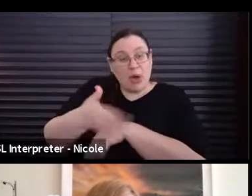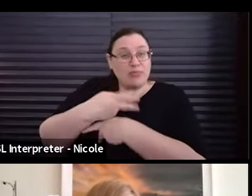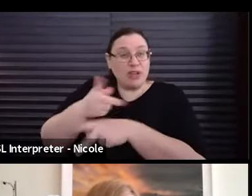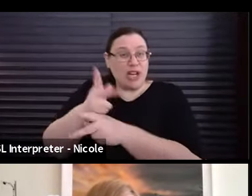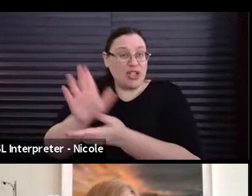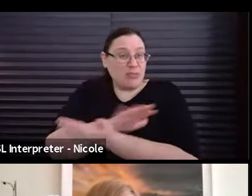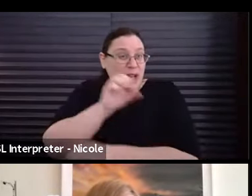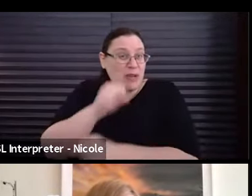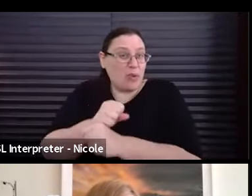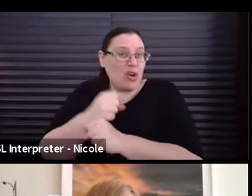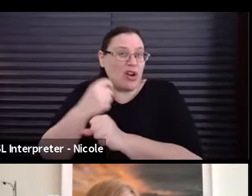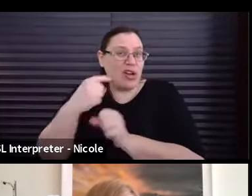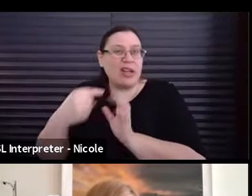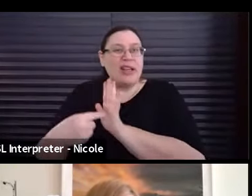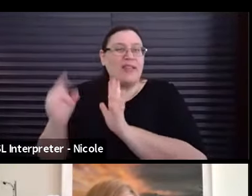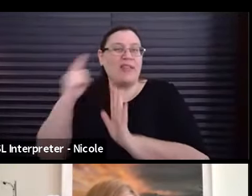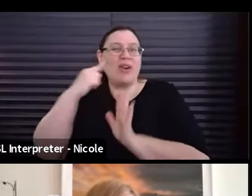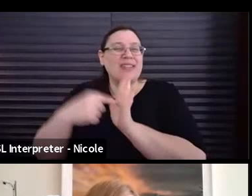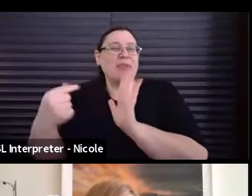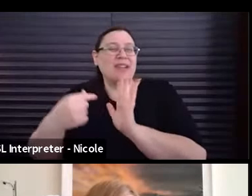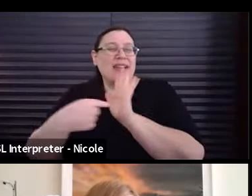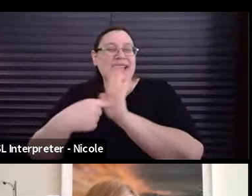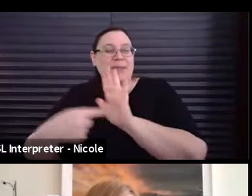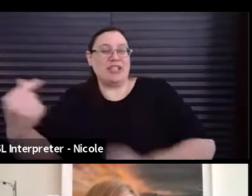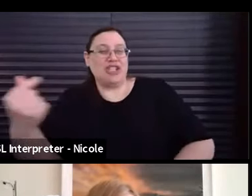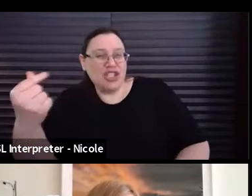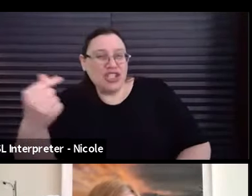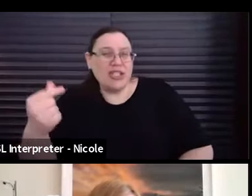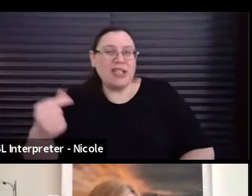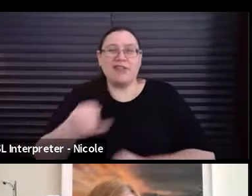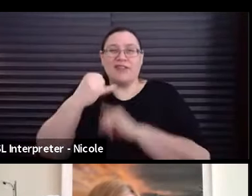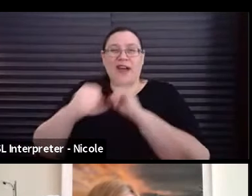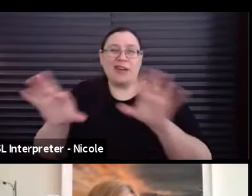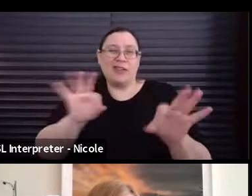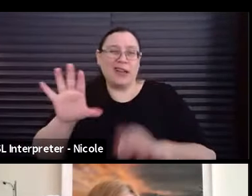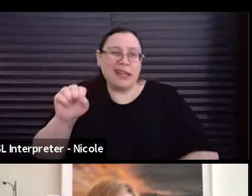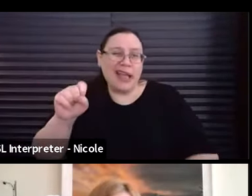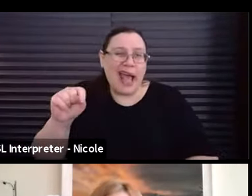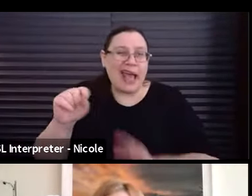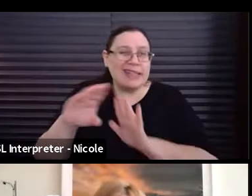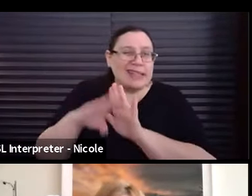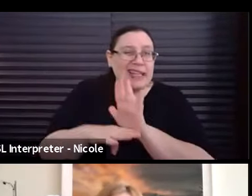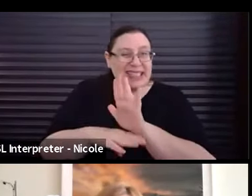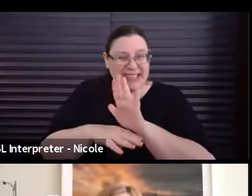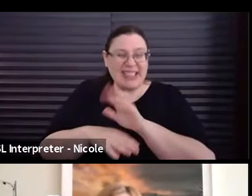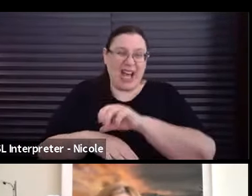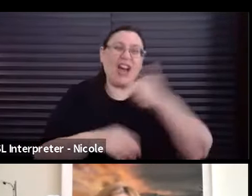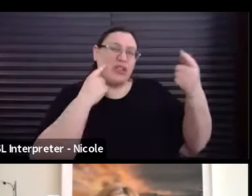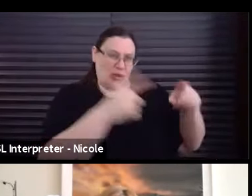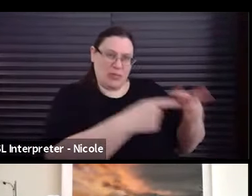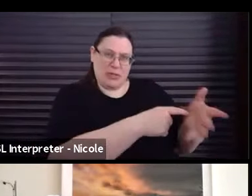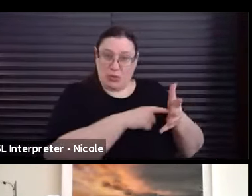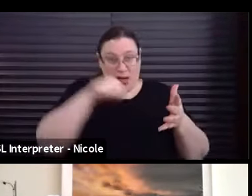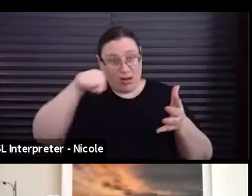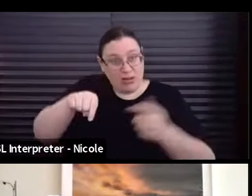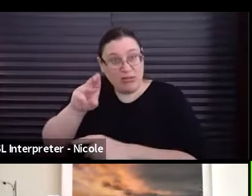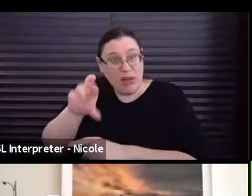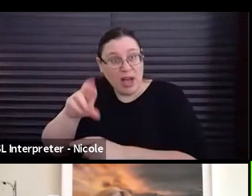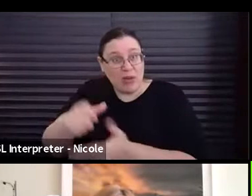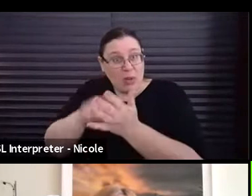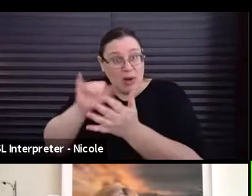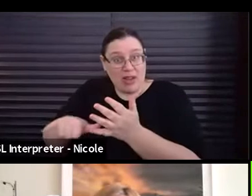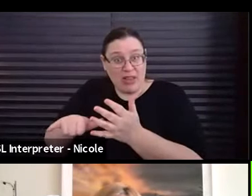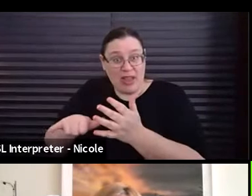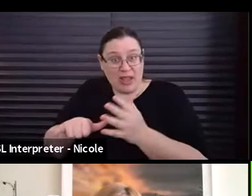like exhibit G's contracts, final cast list? Like I do on the other agreements. You